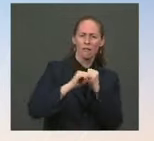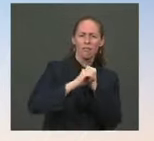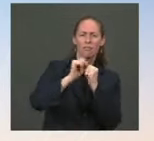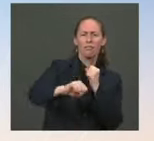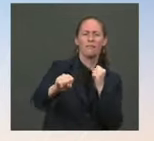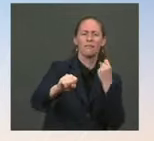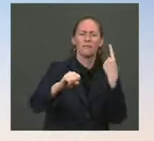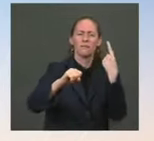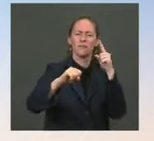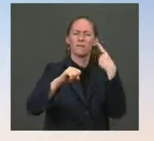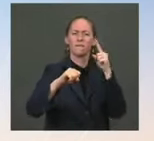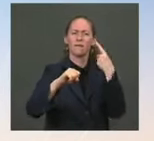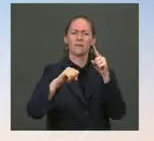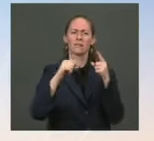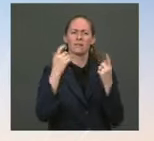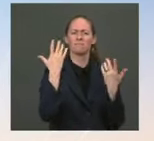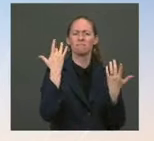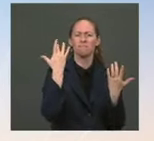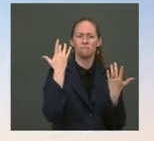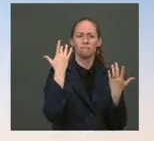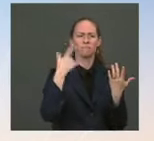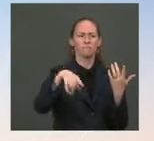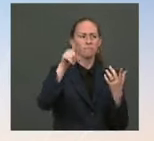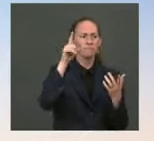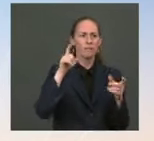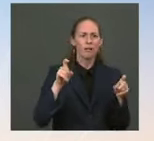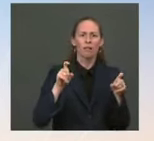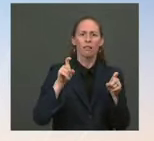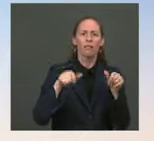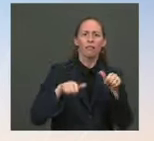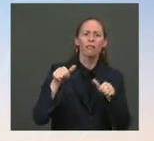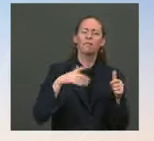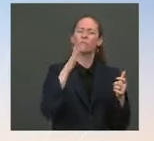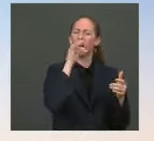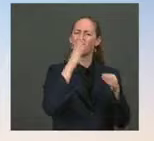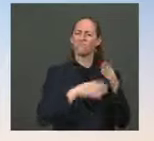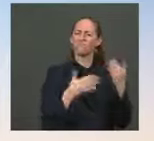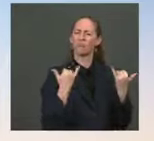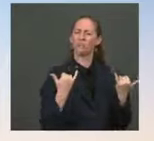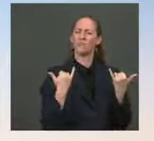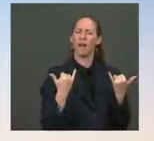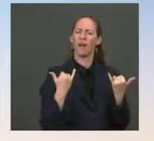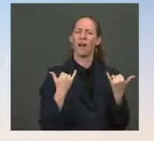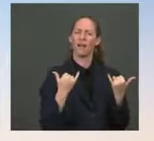additional layer of uncertainty? Why not just get it done now? That's what we're continuing to press for, and that's our first choice. I'll next so